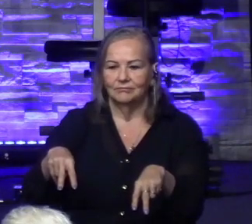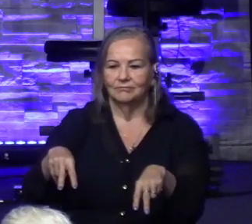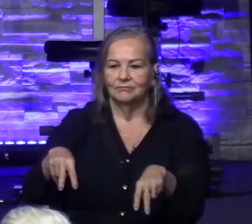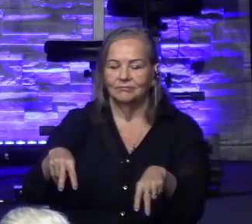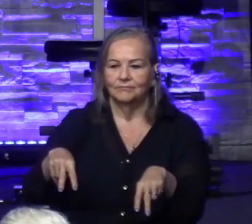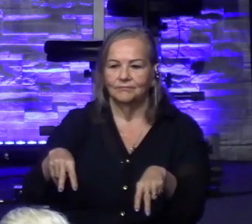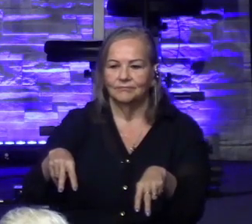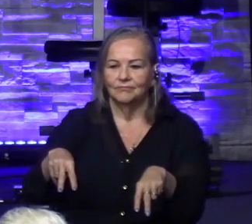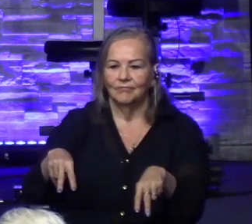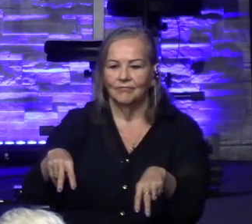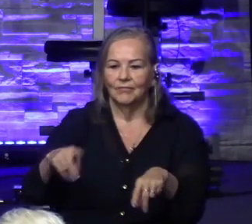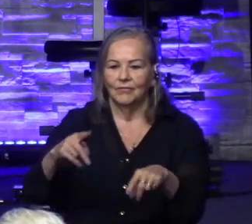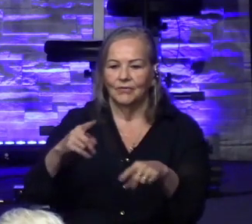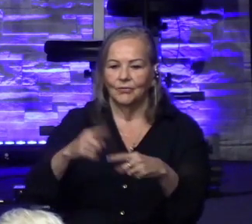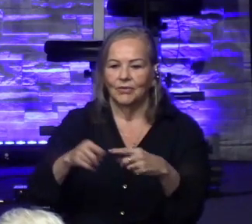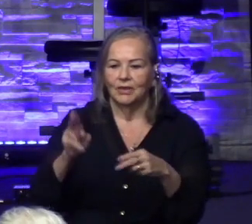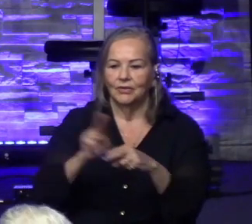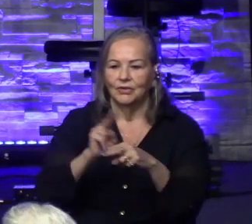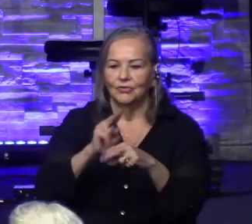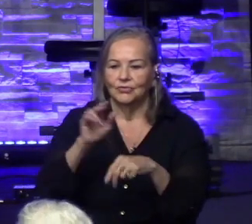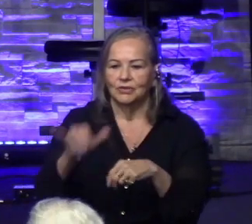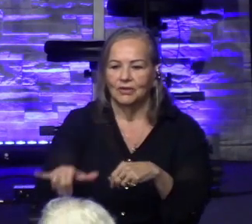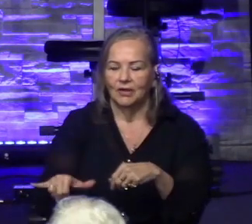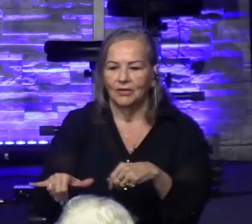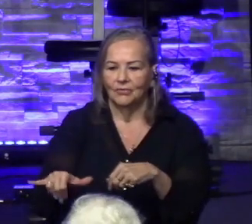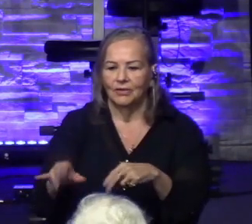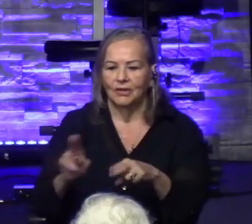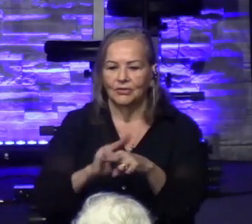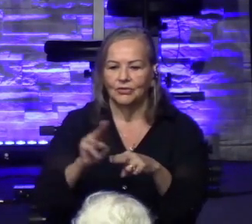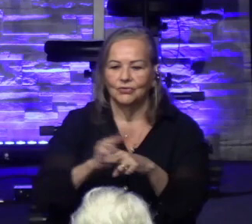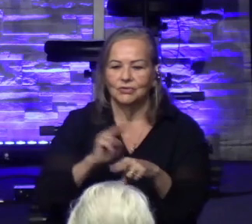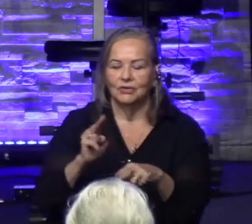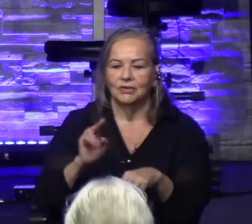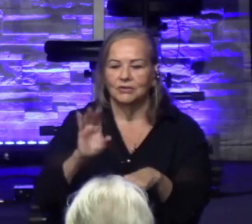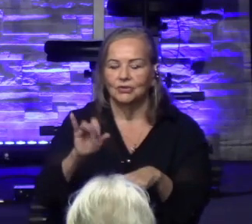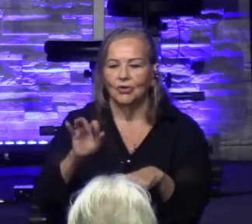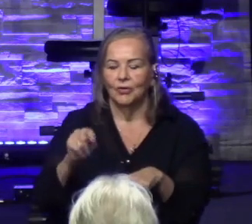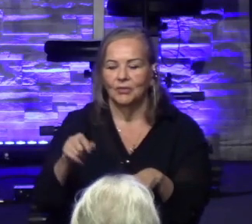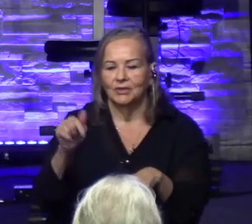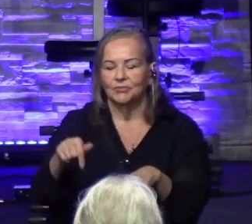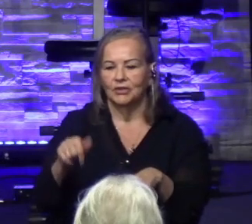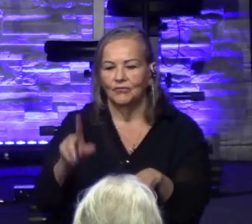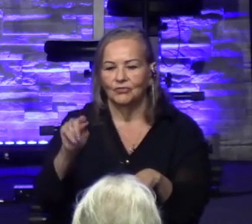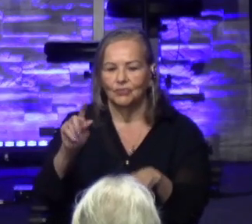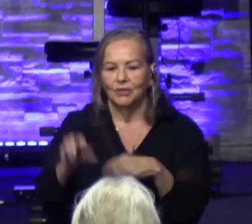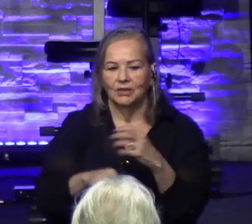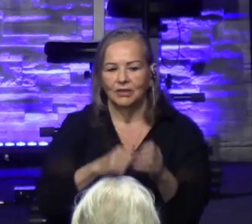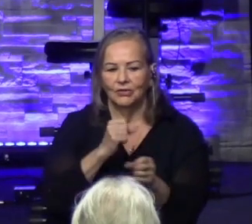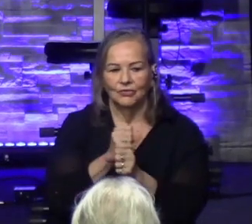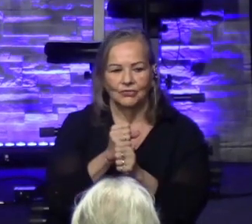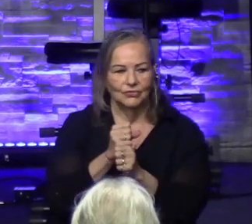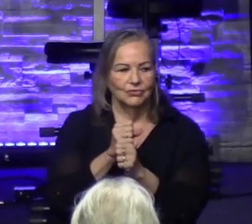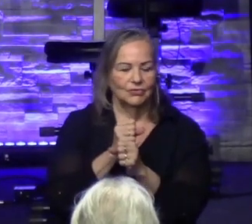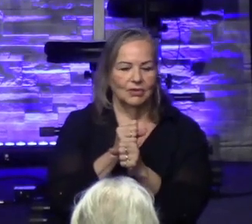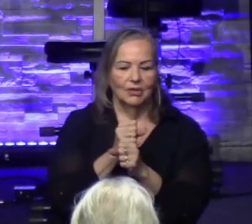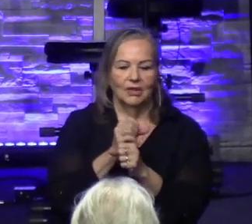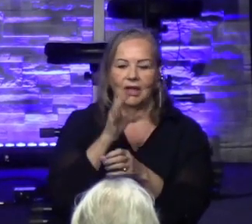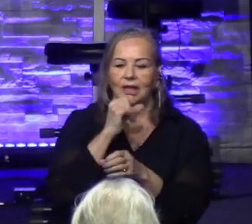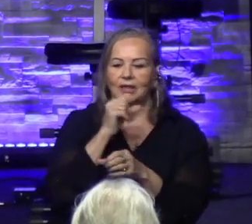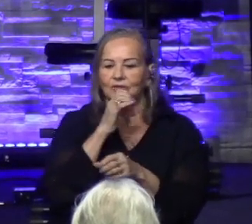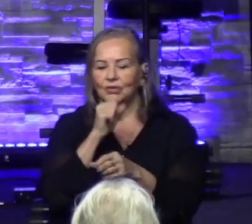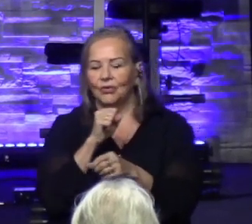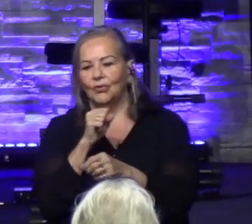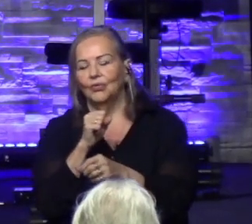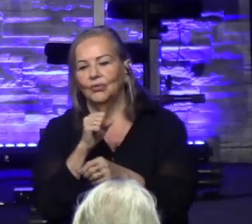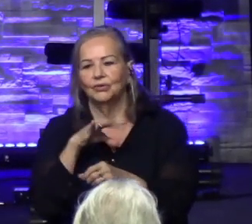We can't get used to that. We can't get used to this carpet that's been here for 20 years and it's old and shabby.